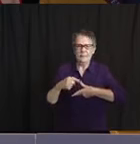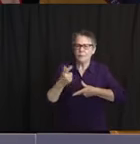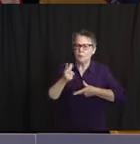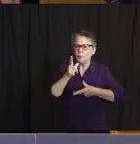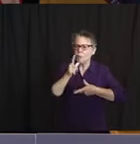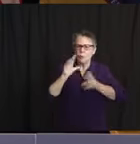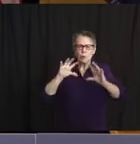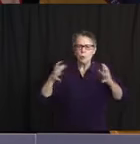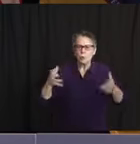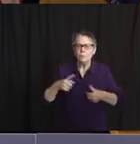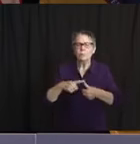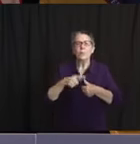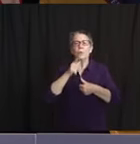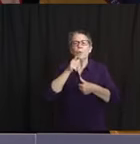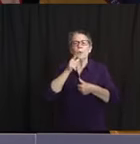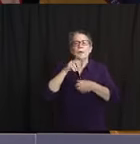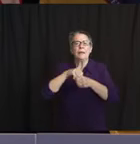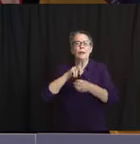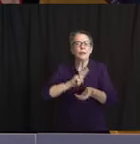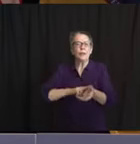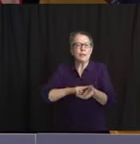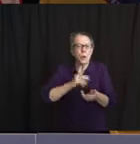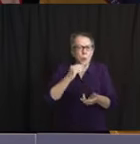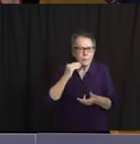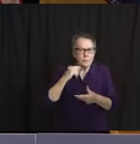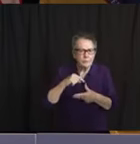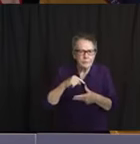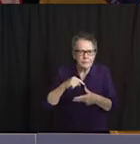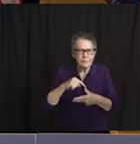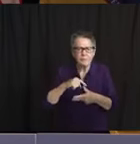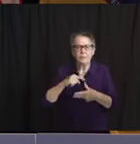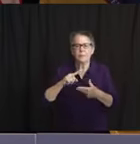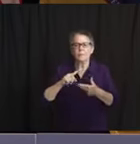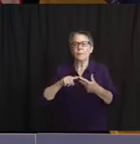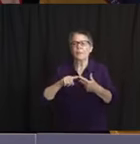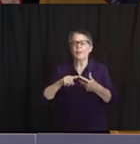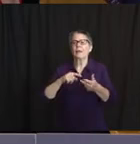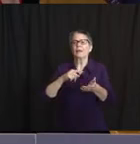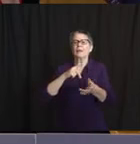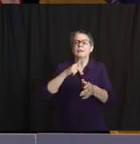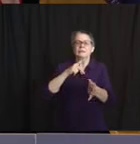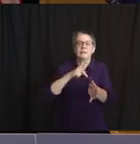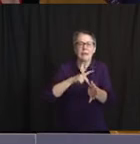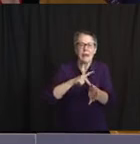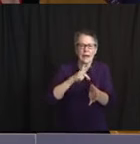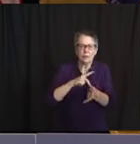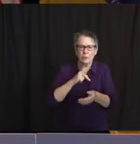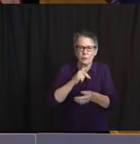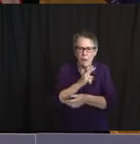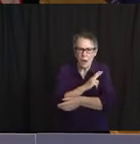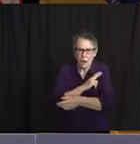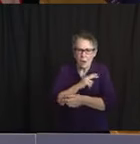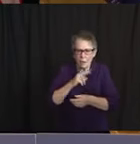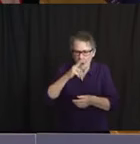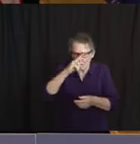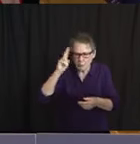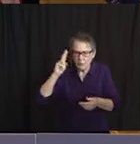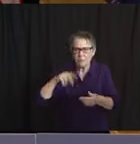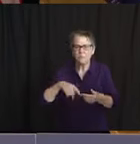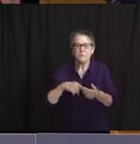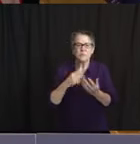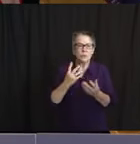facilities, psychiatric hospitals, facilities for individuals with intellectual and or developmental